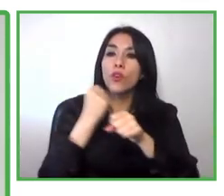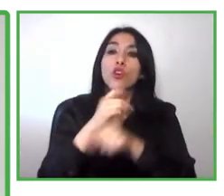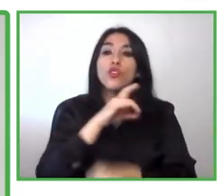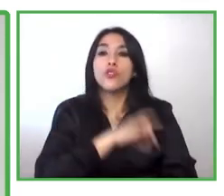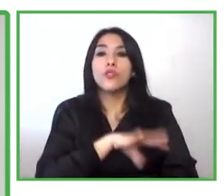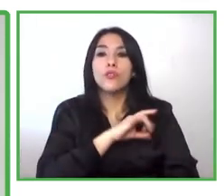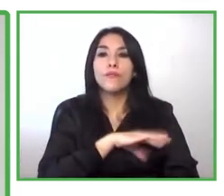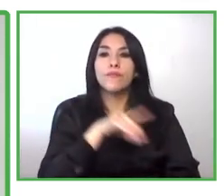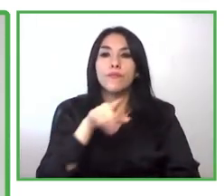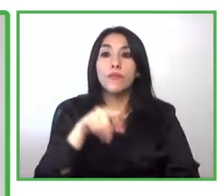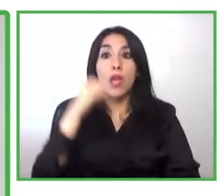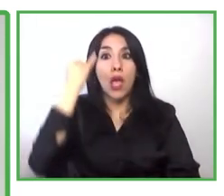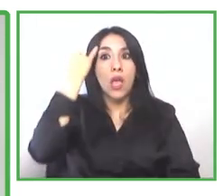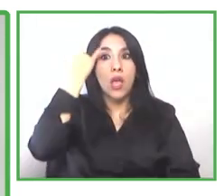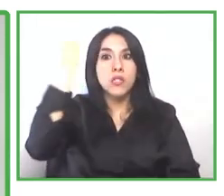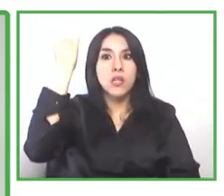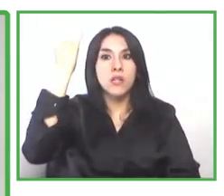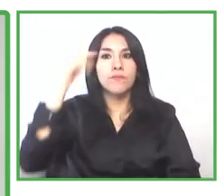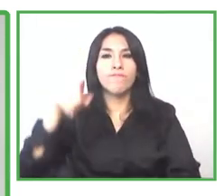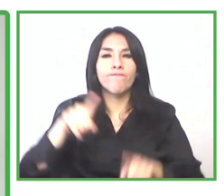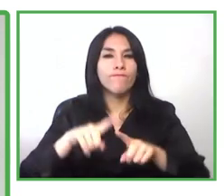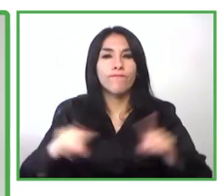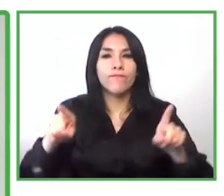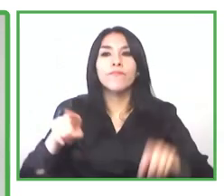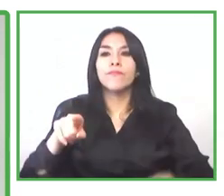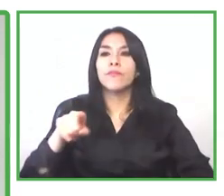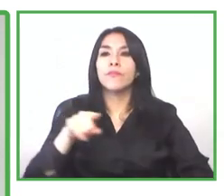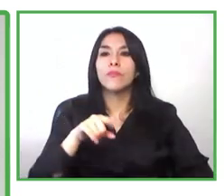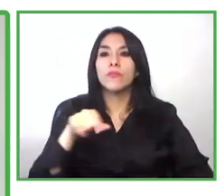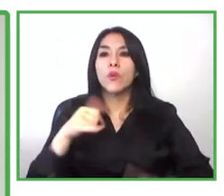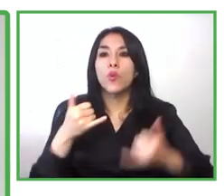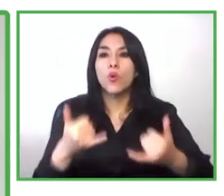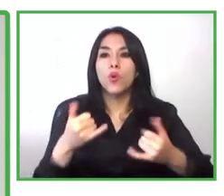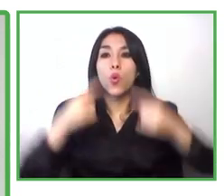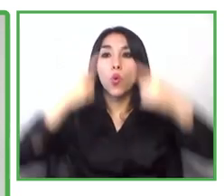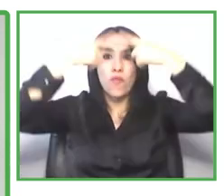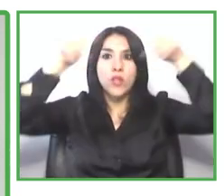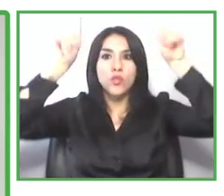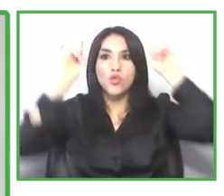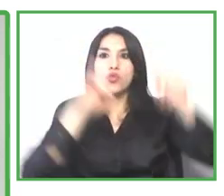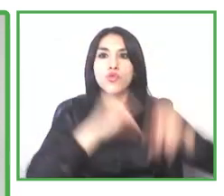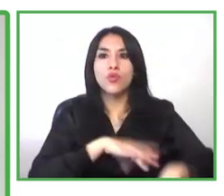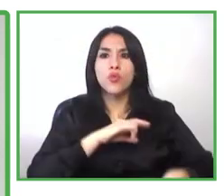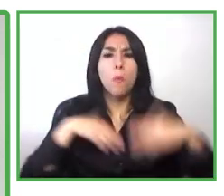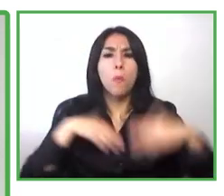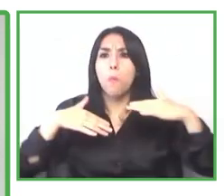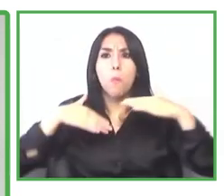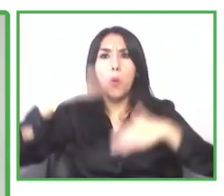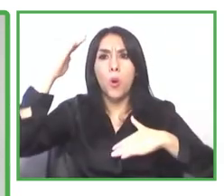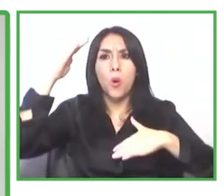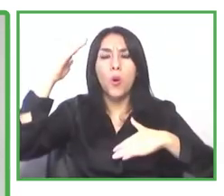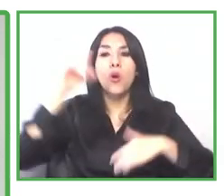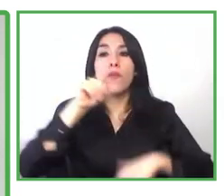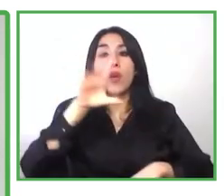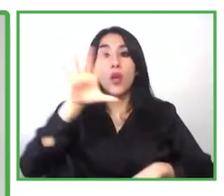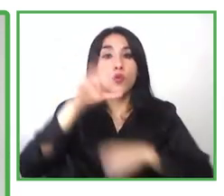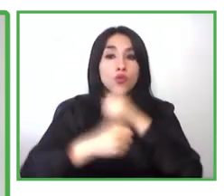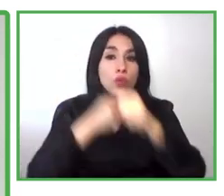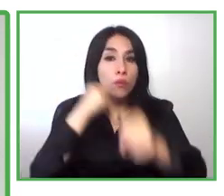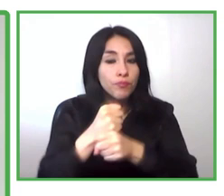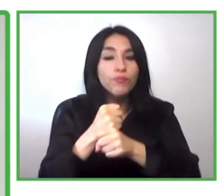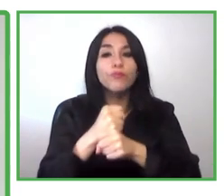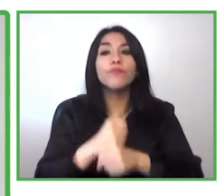civil engineering of the chile university has more than 50 years of experience a trajectory of ecos in ecosystems and